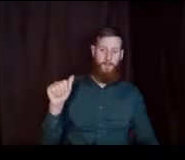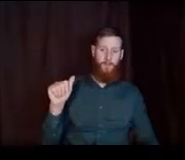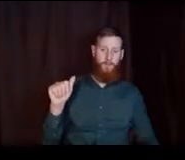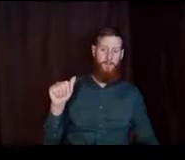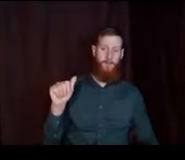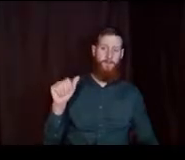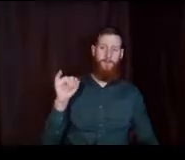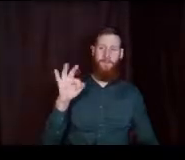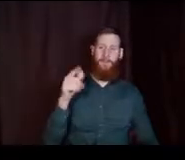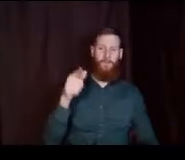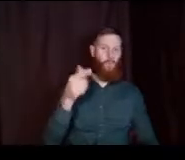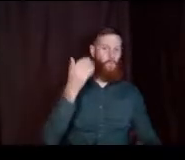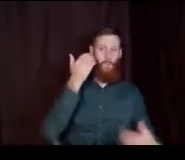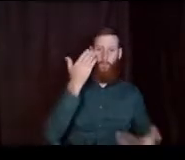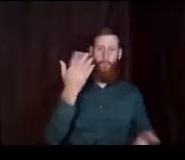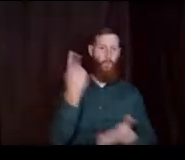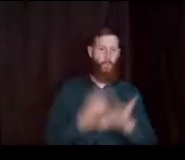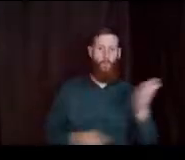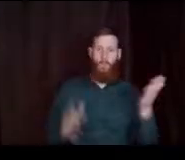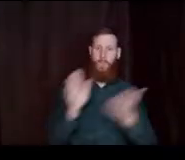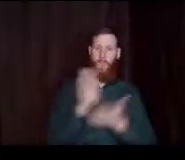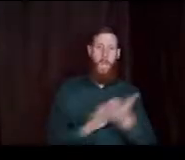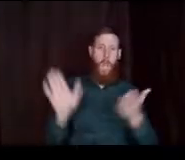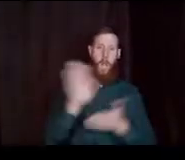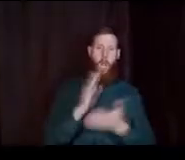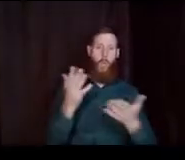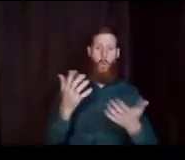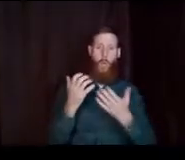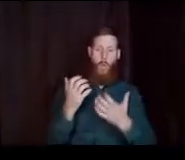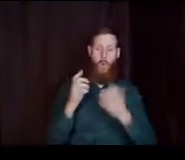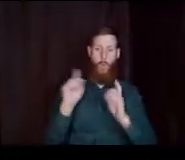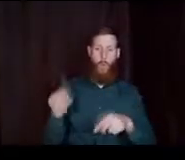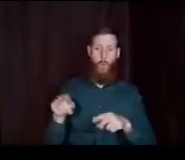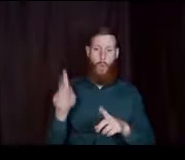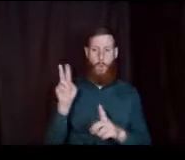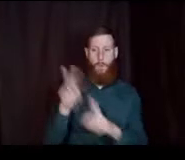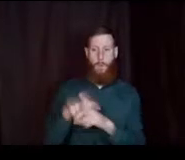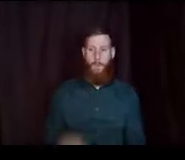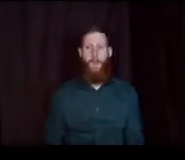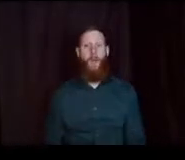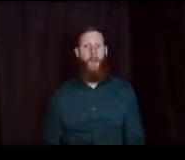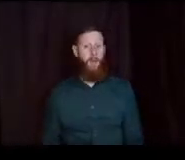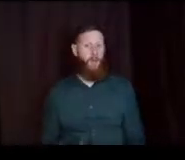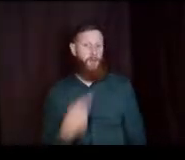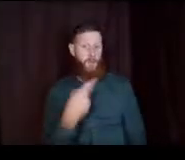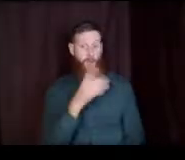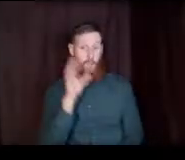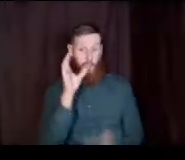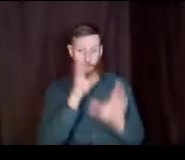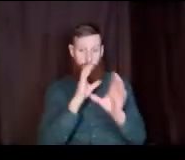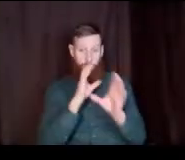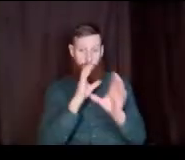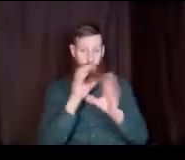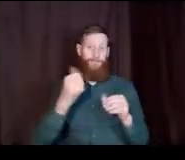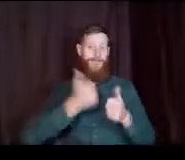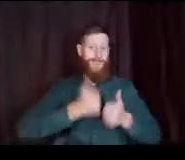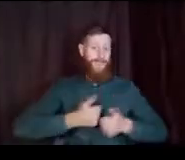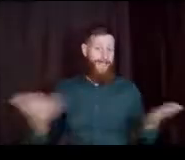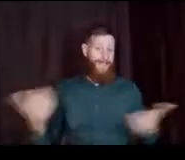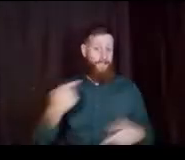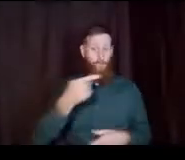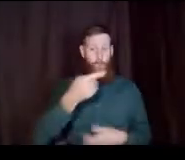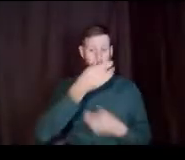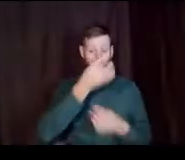know what college you want to apply to? Ah, this is where you get to explore. Put down anything you might be interested in,